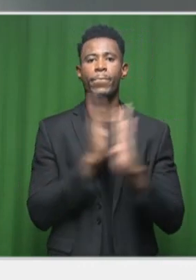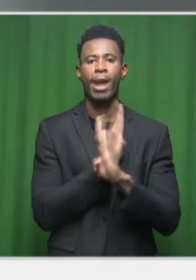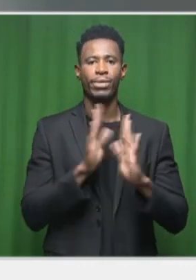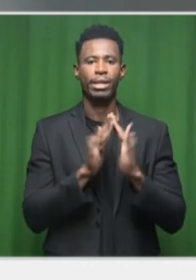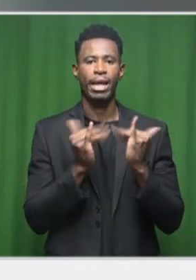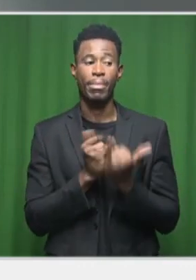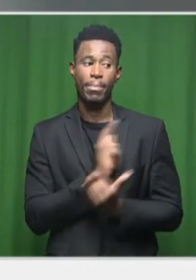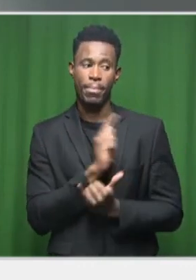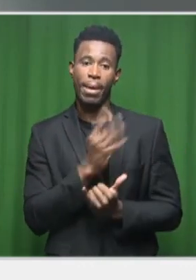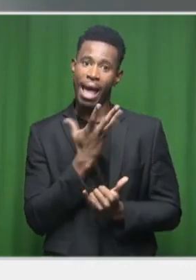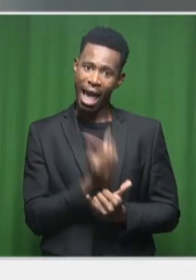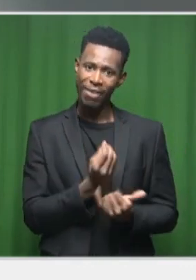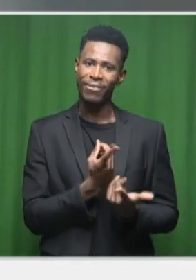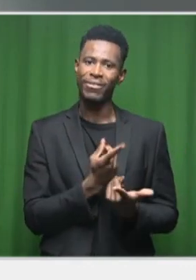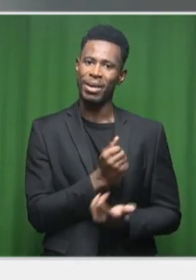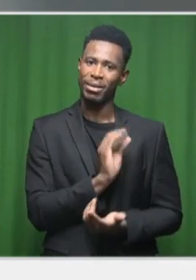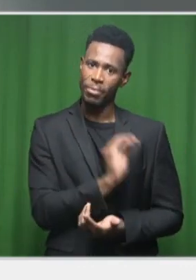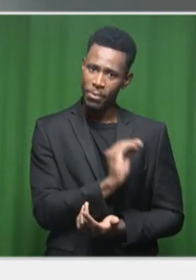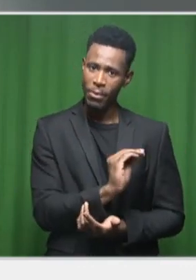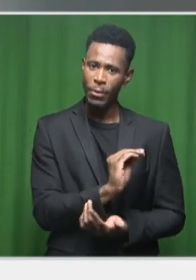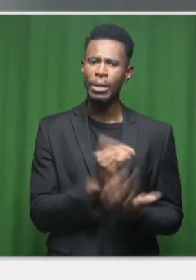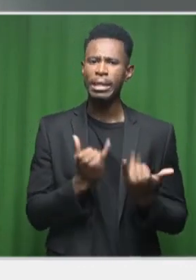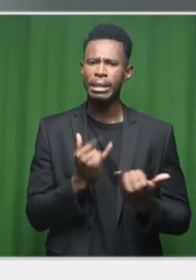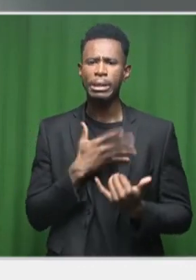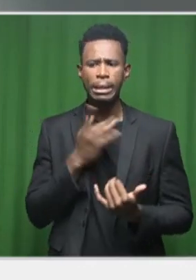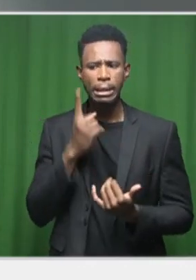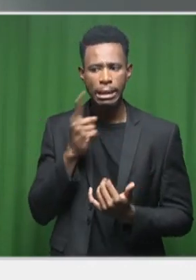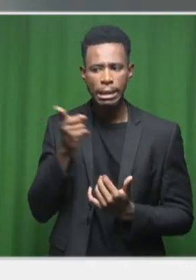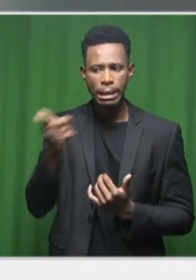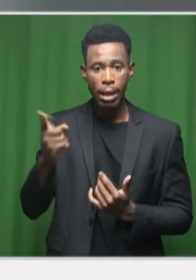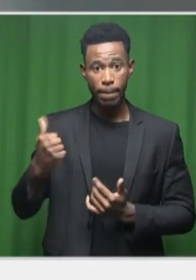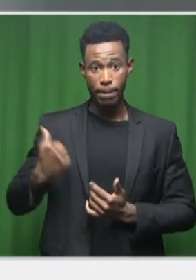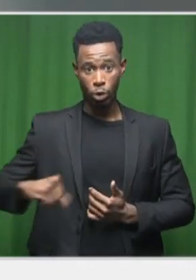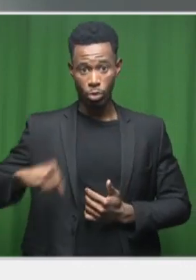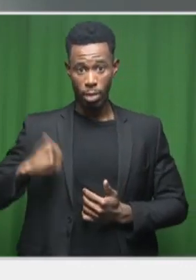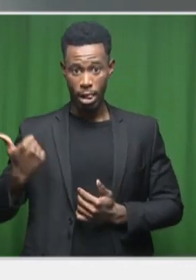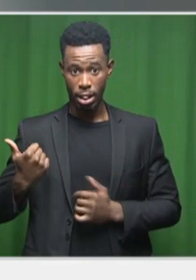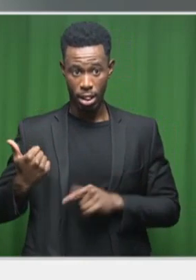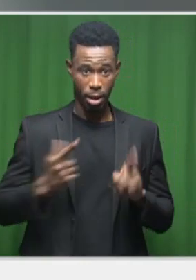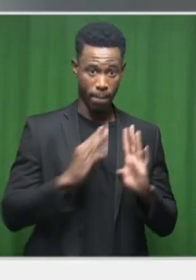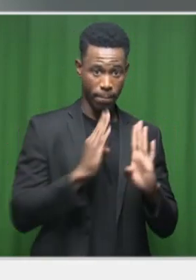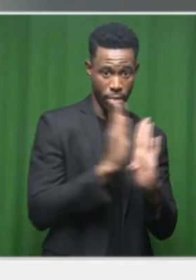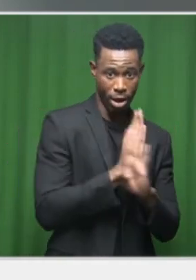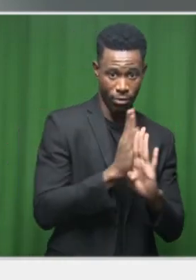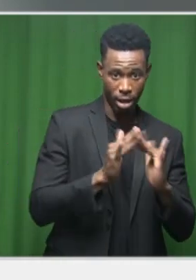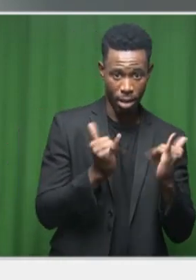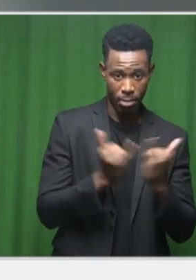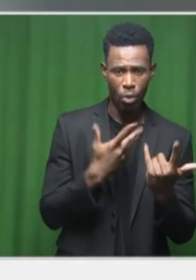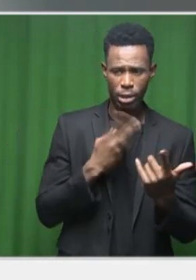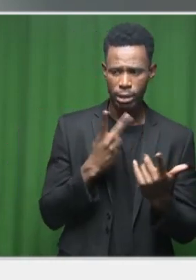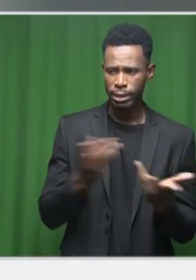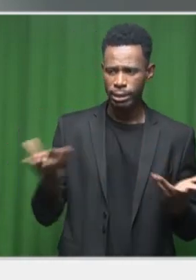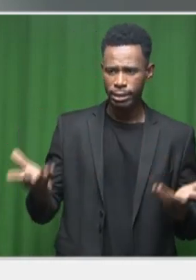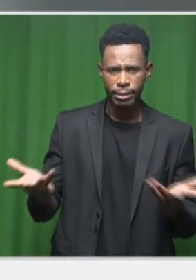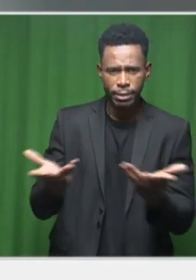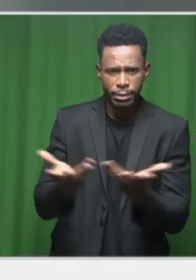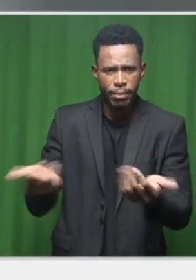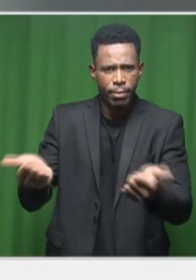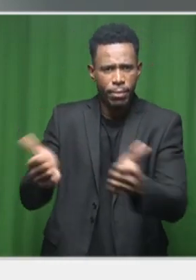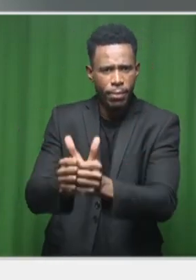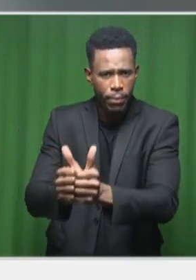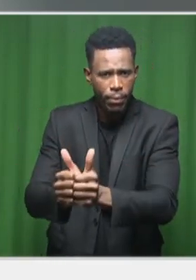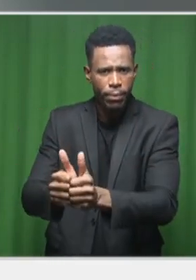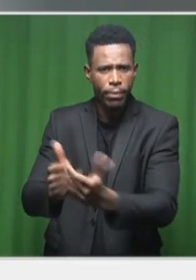see how we can get the private sector more involved, to assist municipalities, to raise funding for these projects,